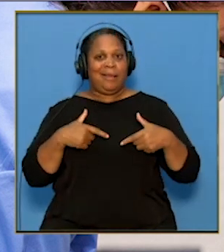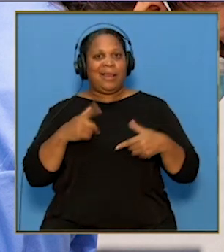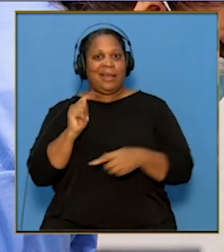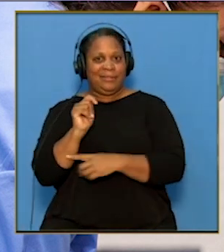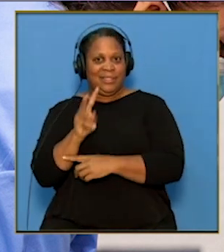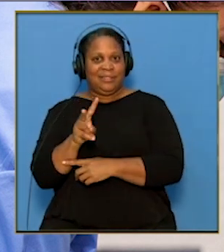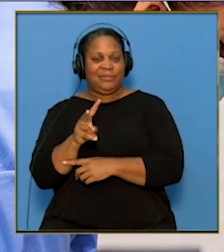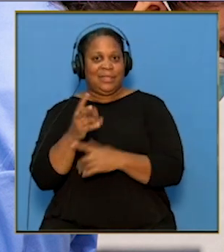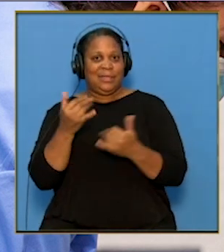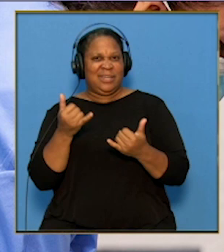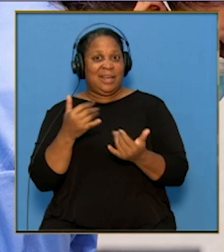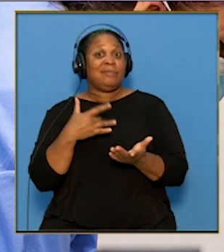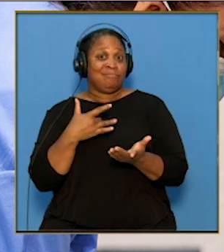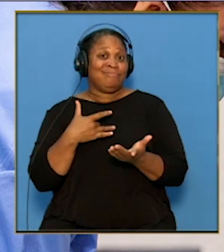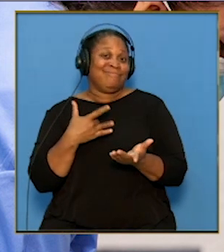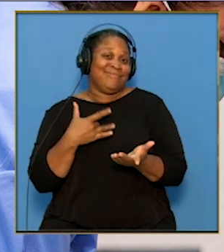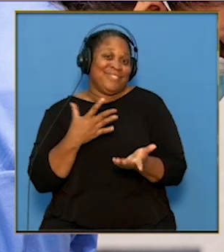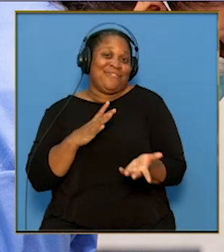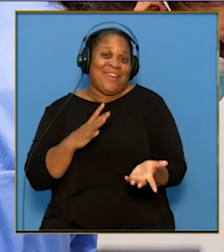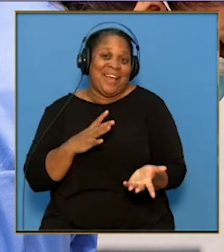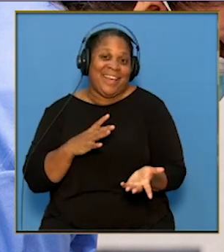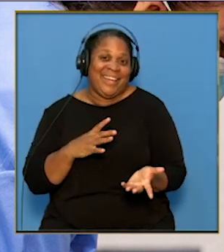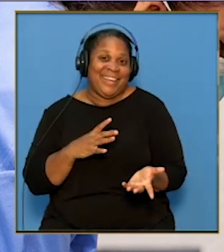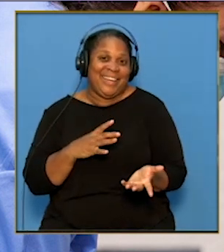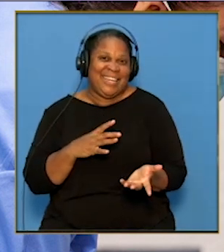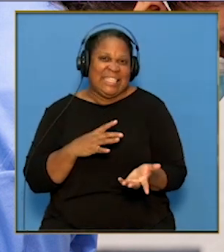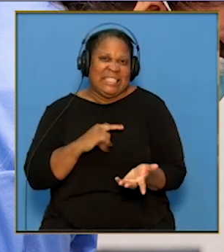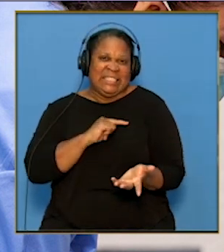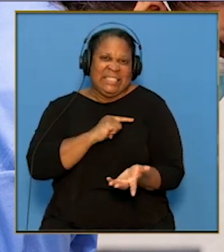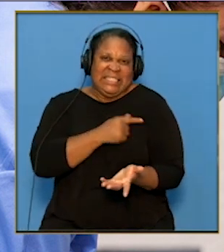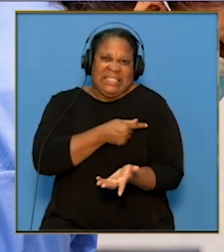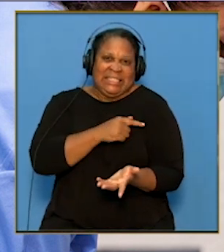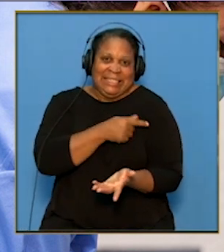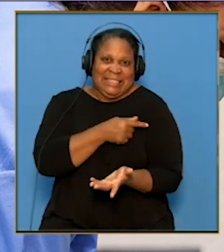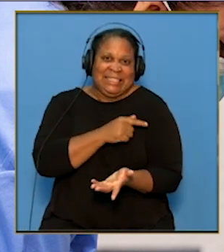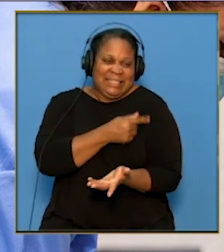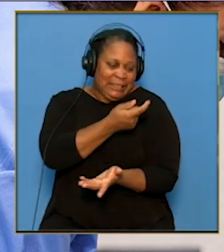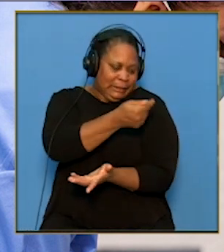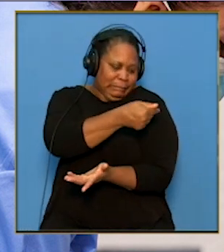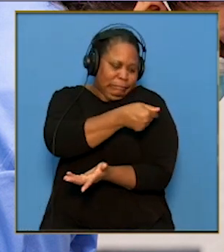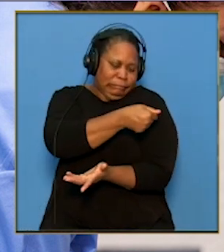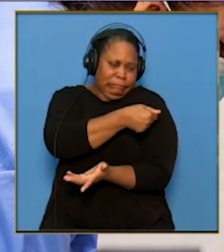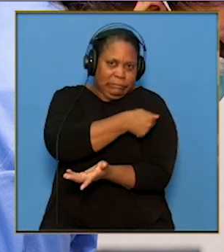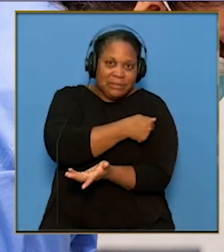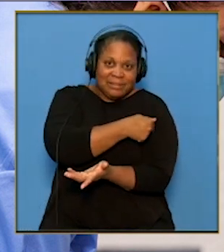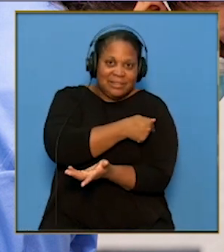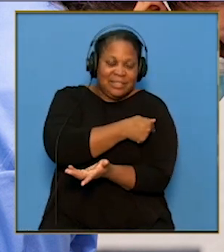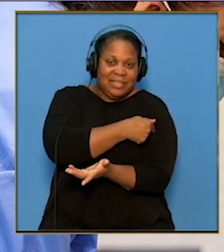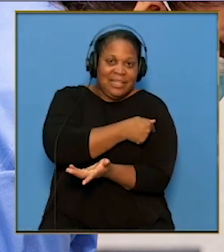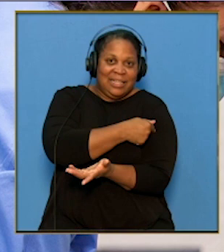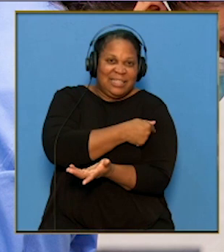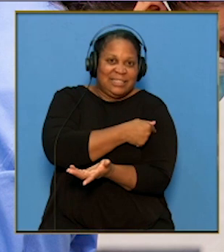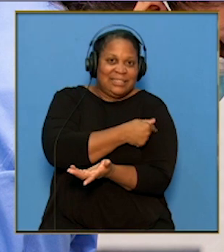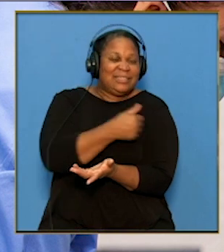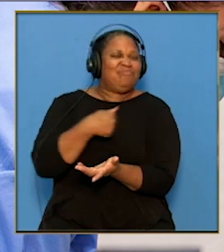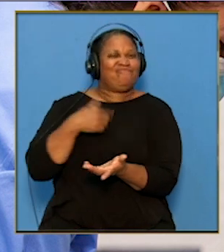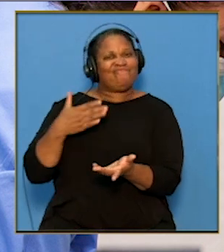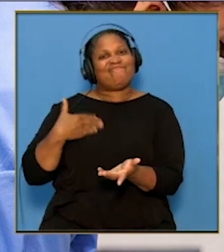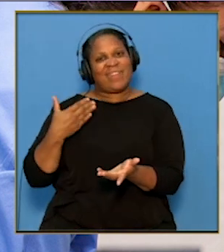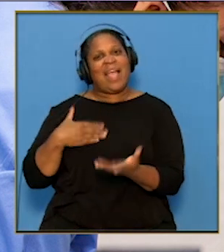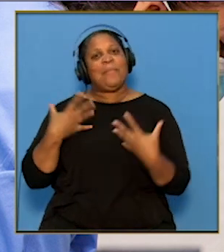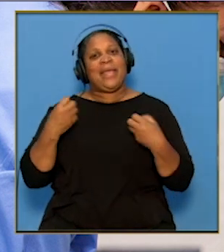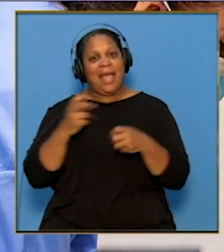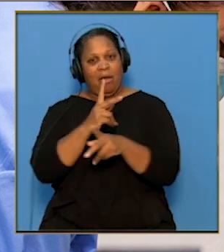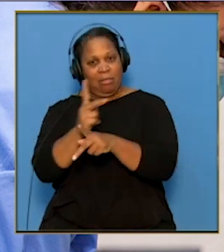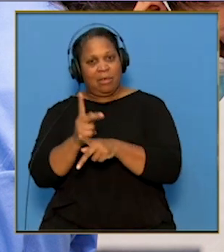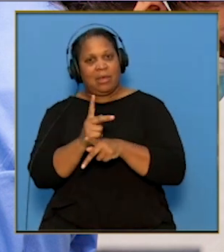At the moment, I'm feeling fine. I only have a sore arm from where the needle entered my arm. And I'm very glad that our healthcare